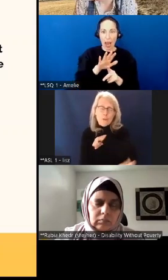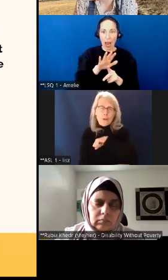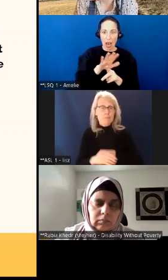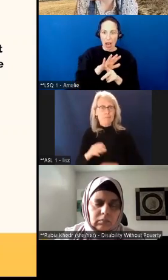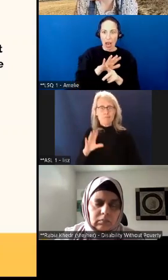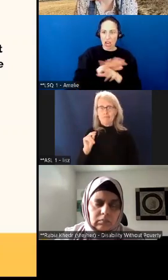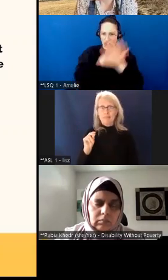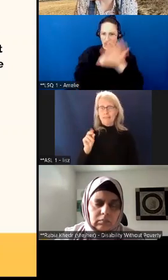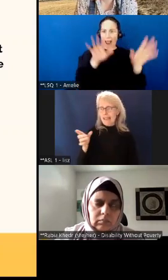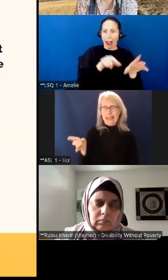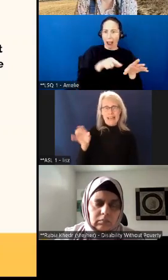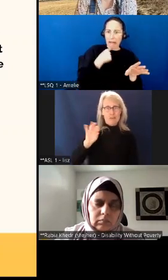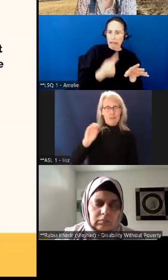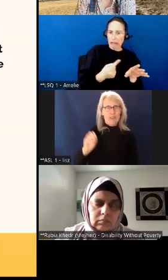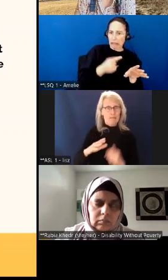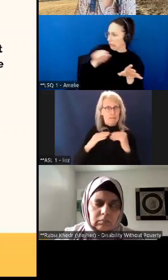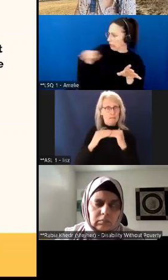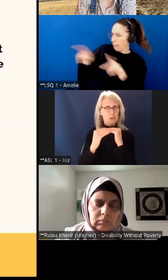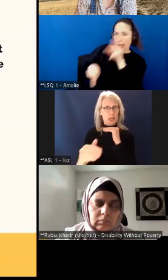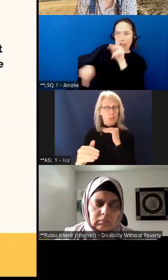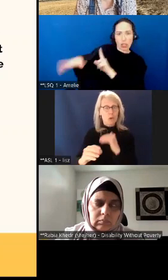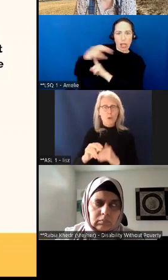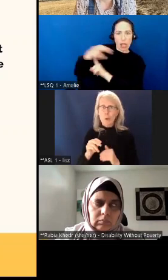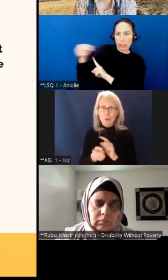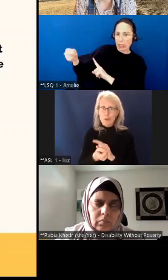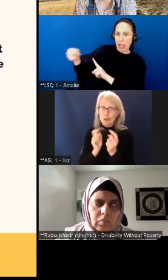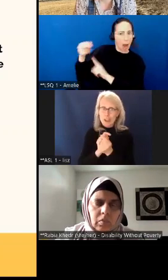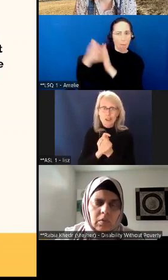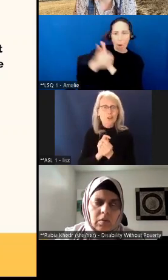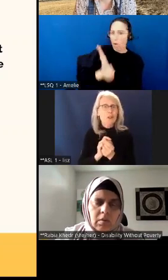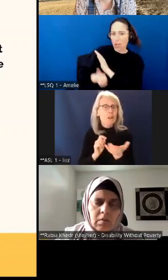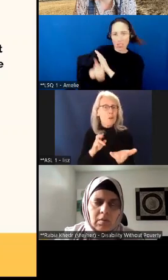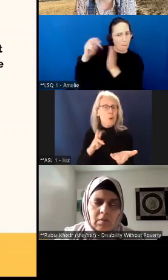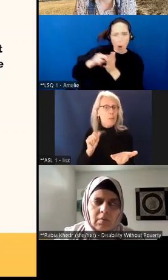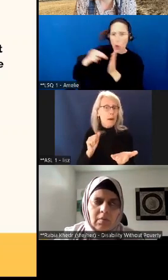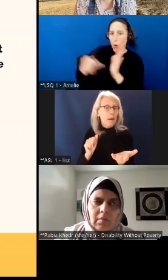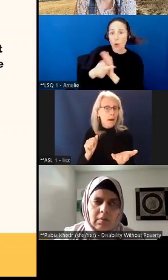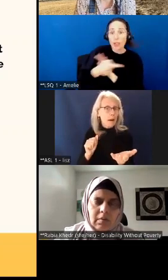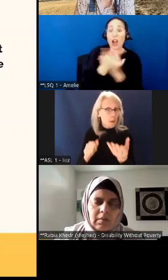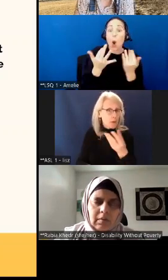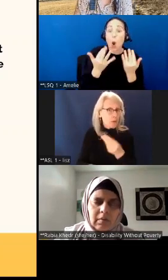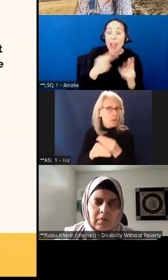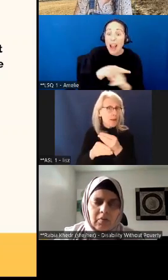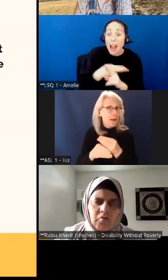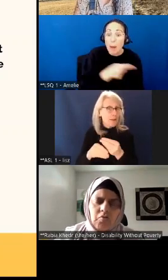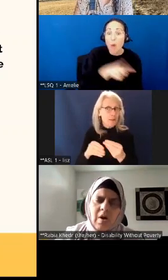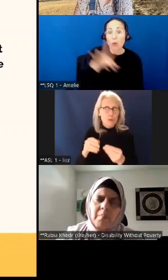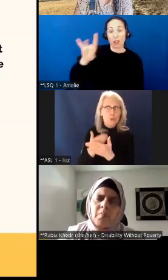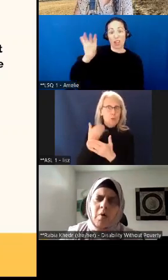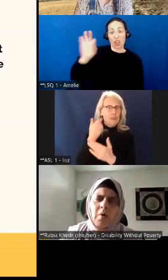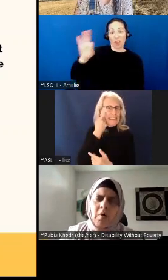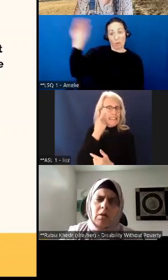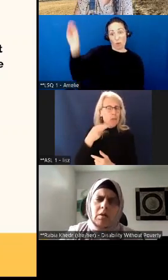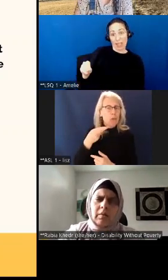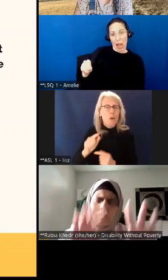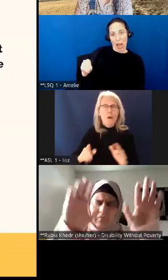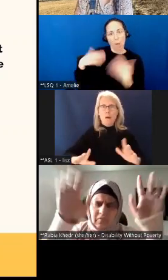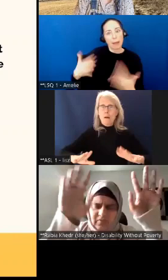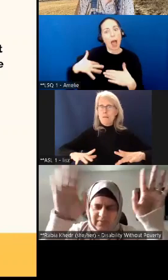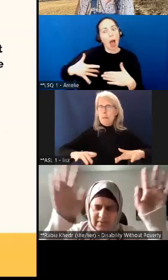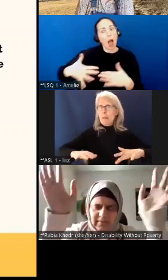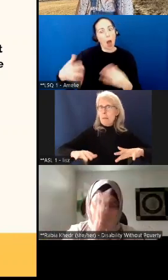has now changed. Rabia, you want to give the news of our Angus Reid poll? So, drum roll,